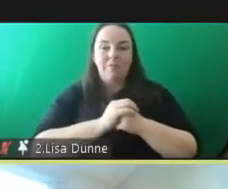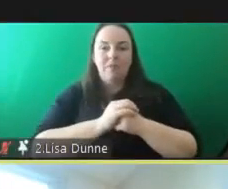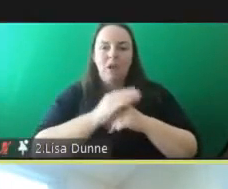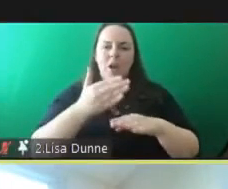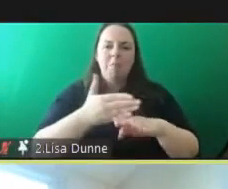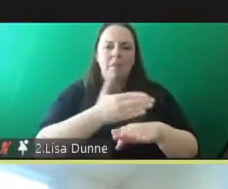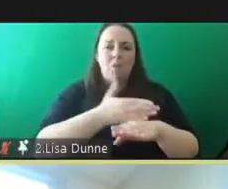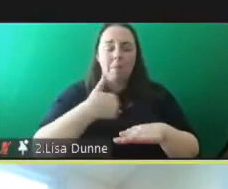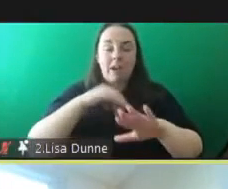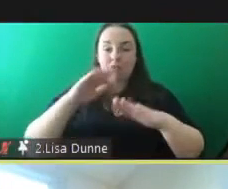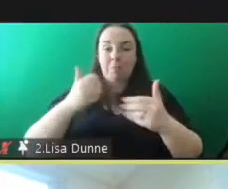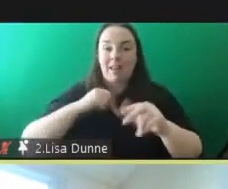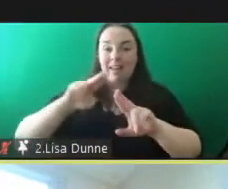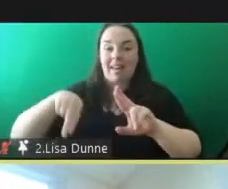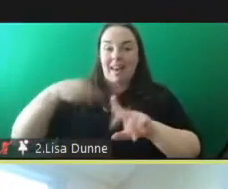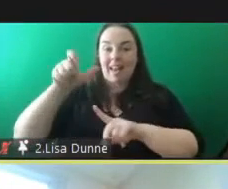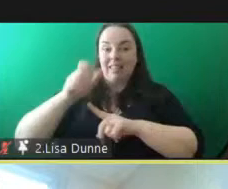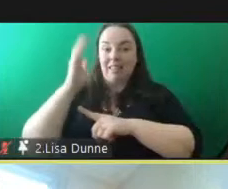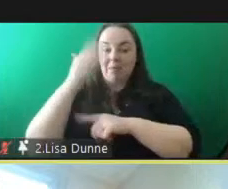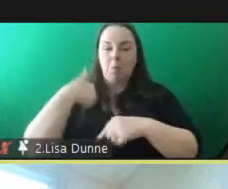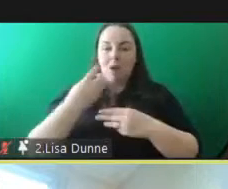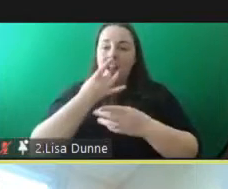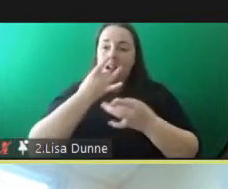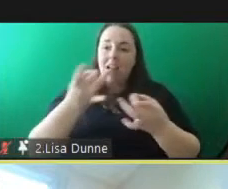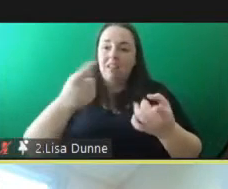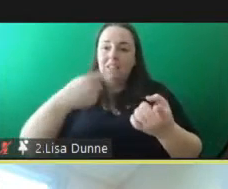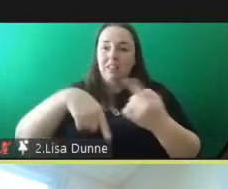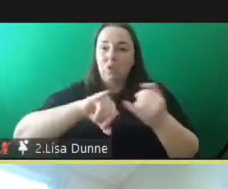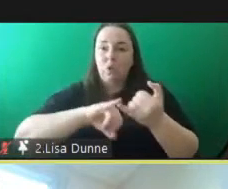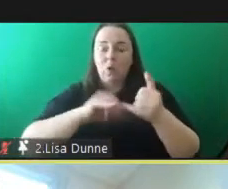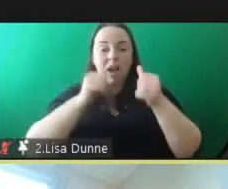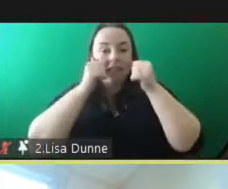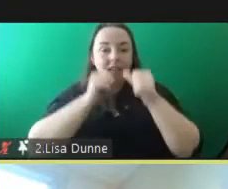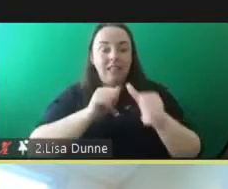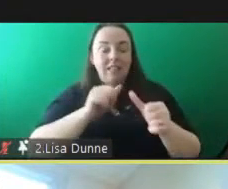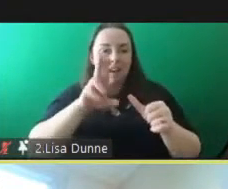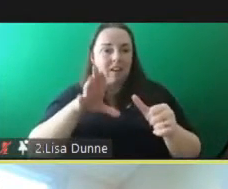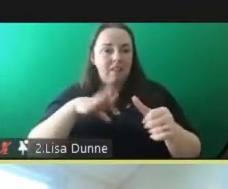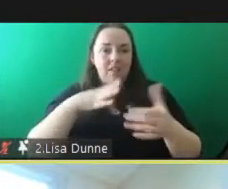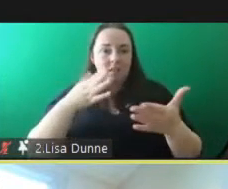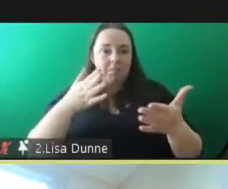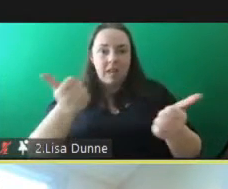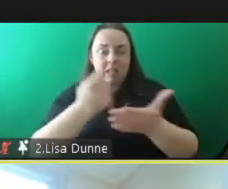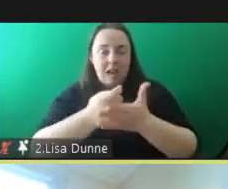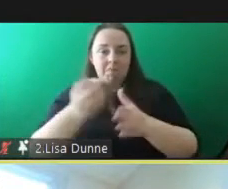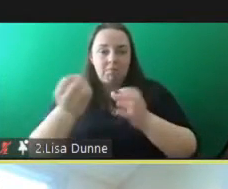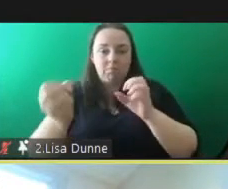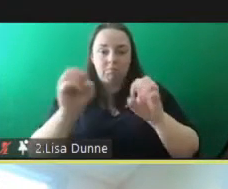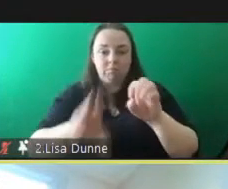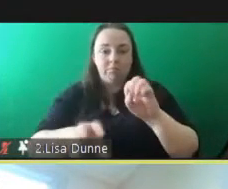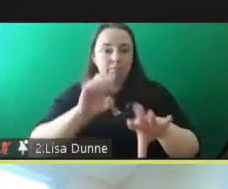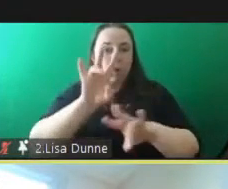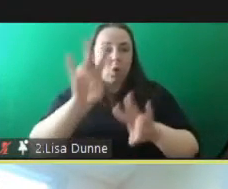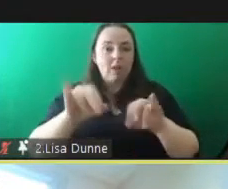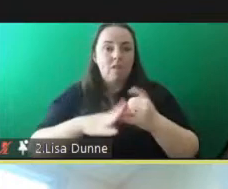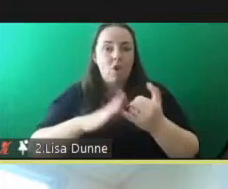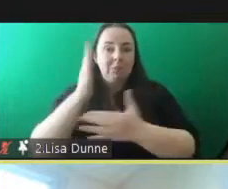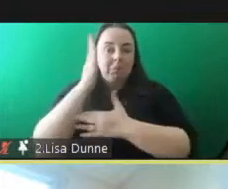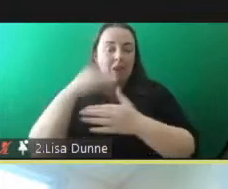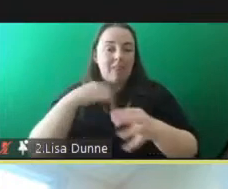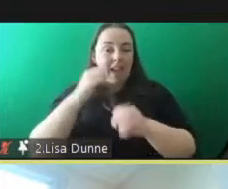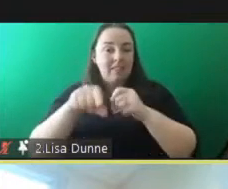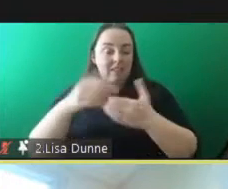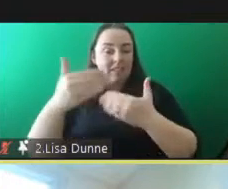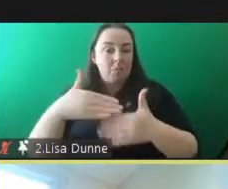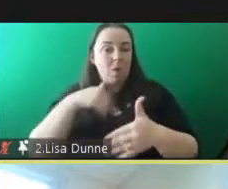i introduce our next speaker i'd just like to ask everybody attending uh to feel free to submit questions for our speakers towards the end of the session